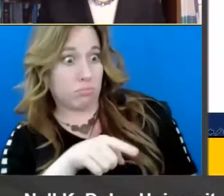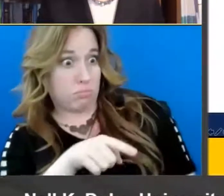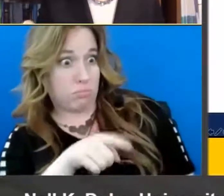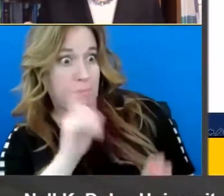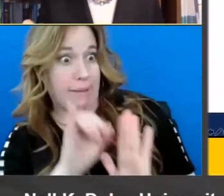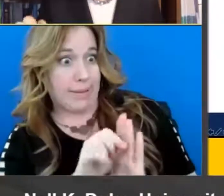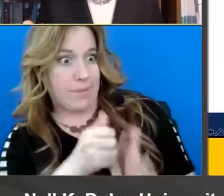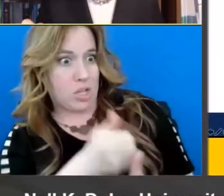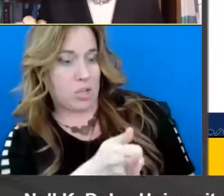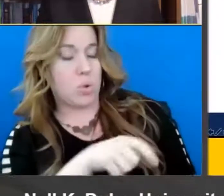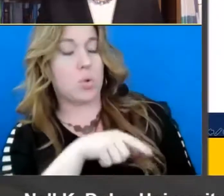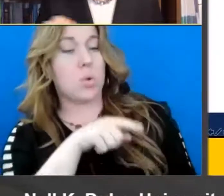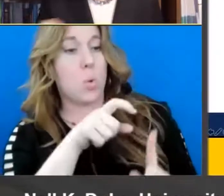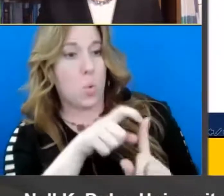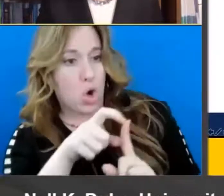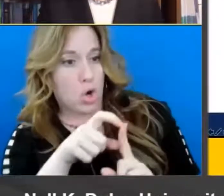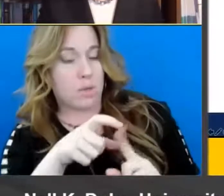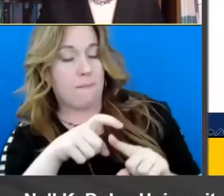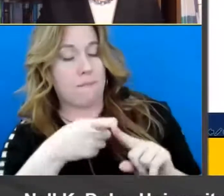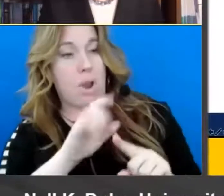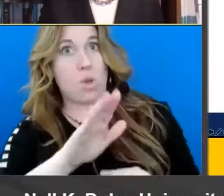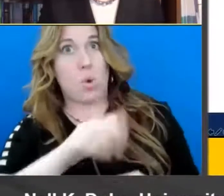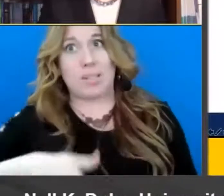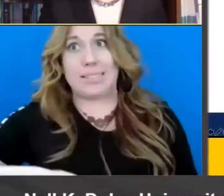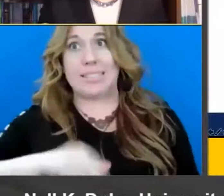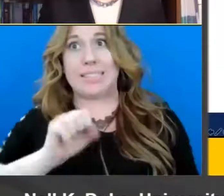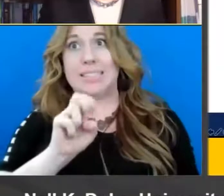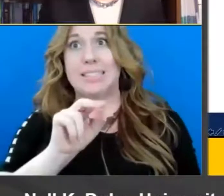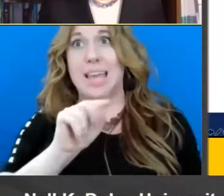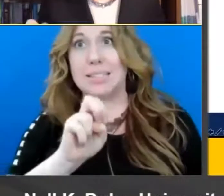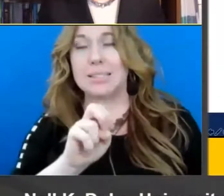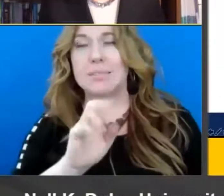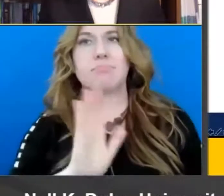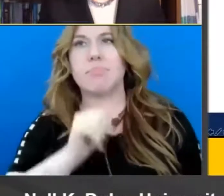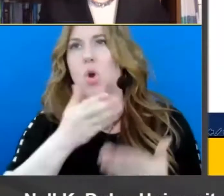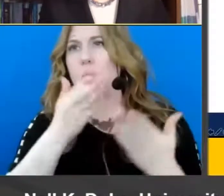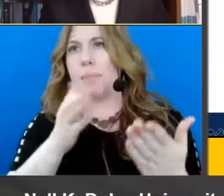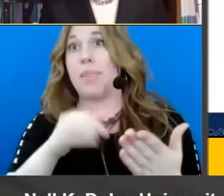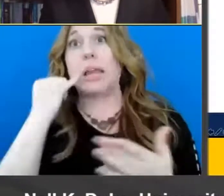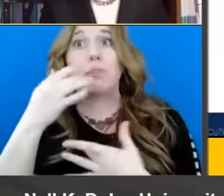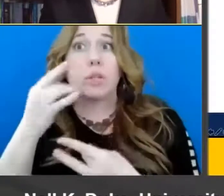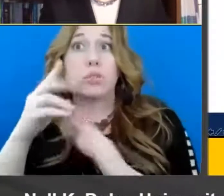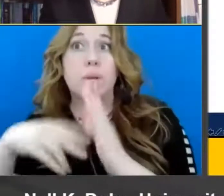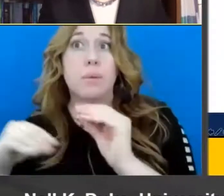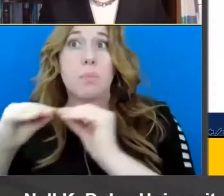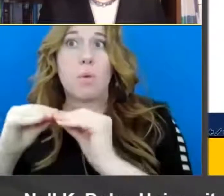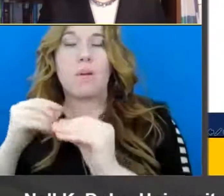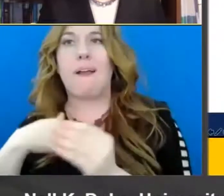how exactly is you sense um people think they're writing their on designed ready to rb um it's think reading